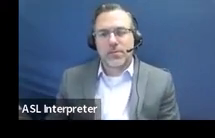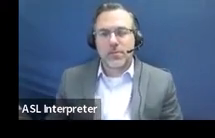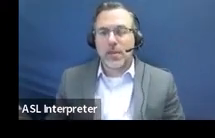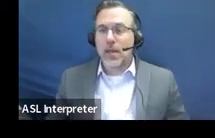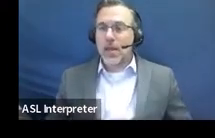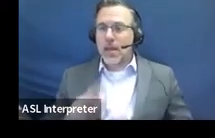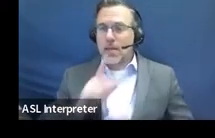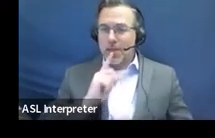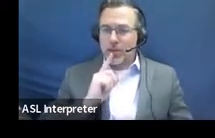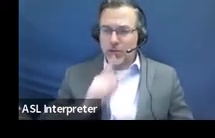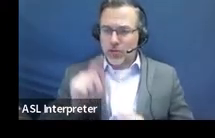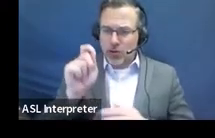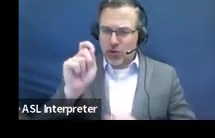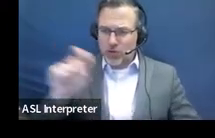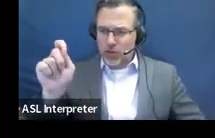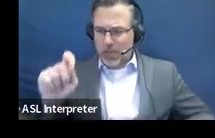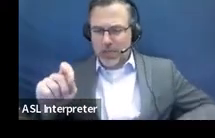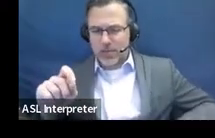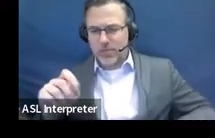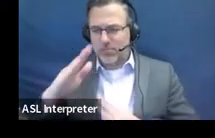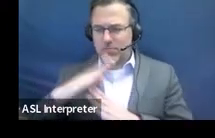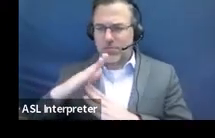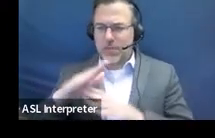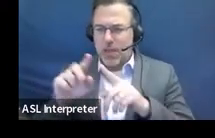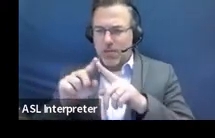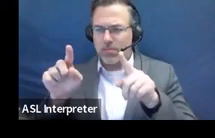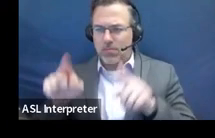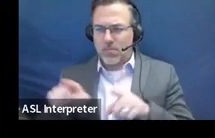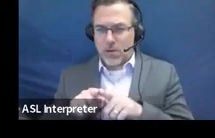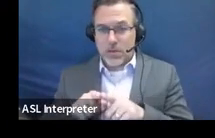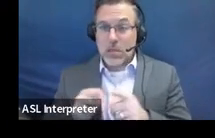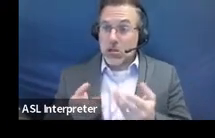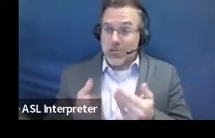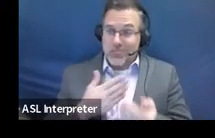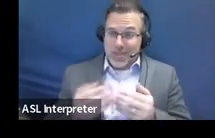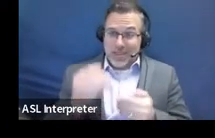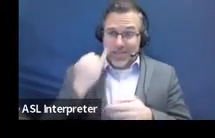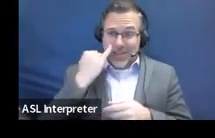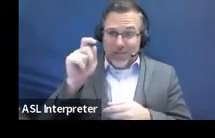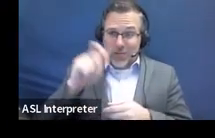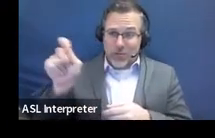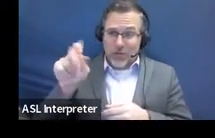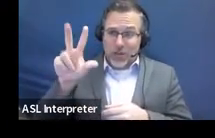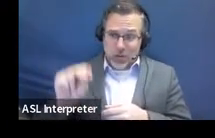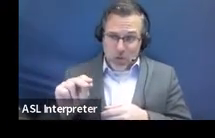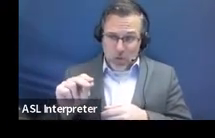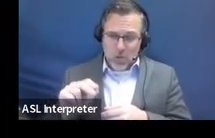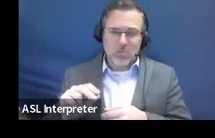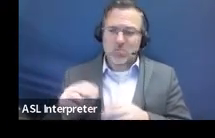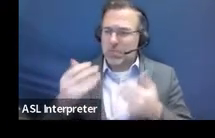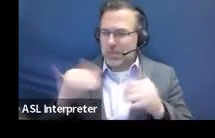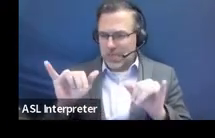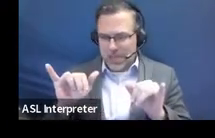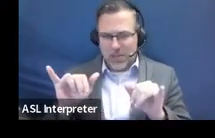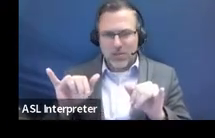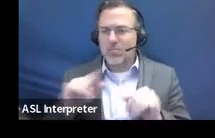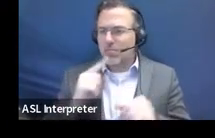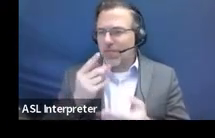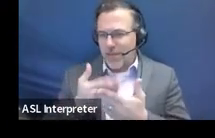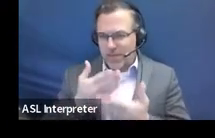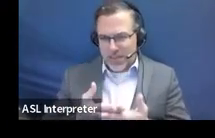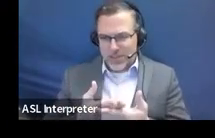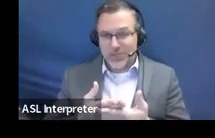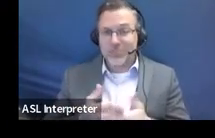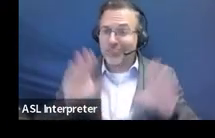those boxes at the top. Don't forget that. And then even if you check no, you want to put that verification in. So